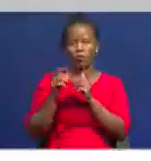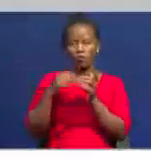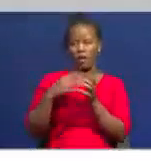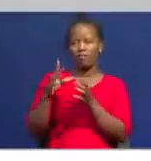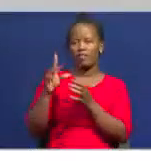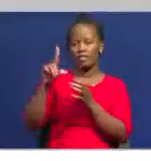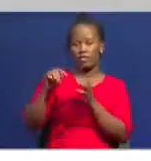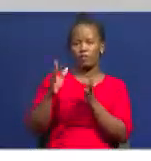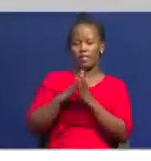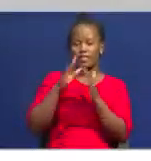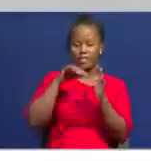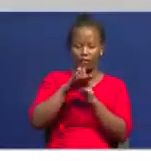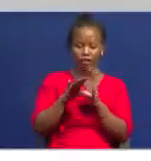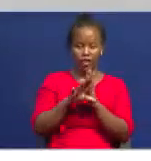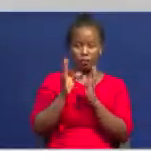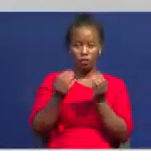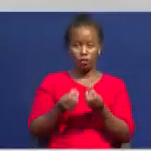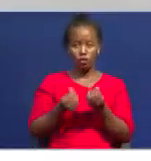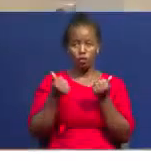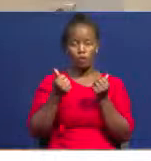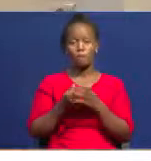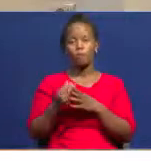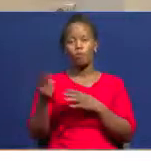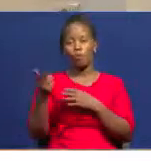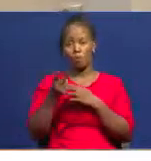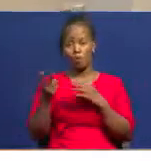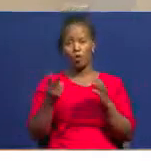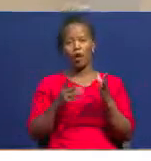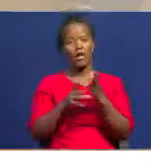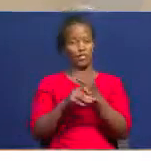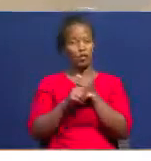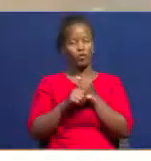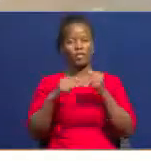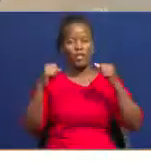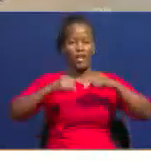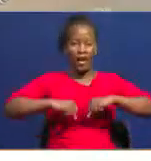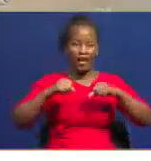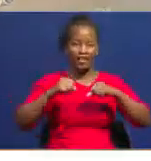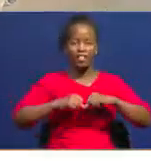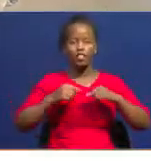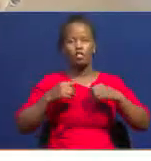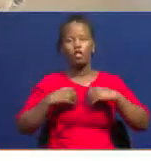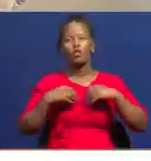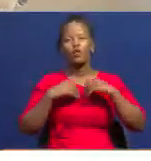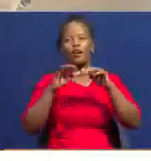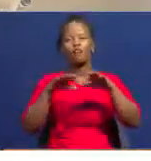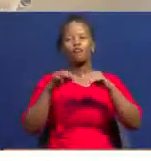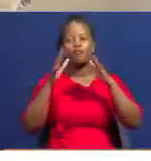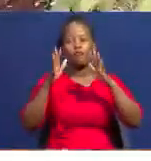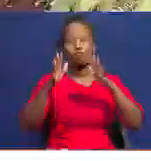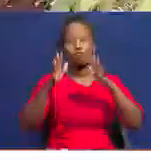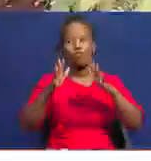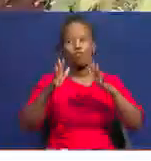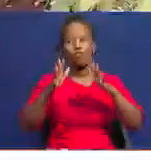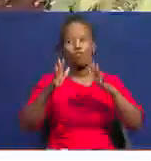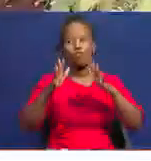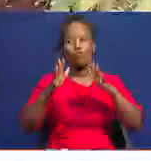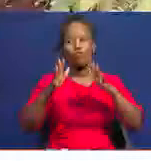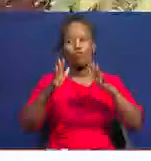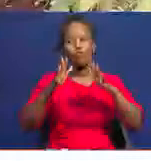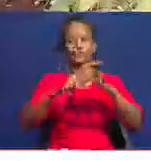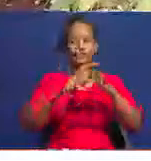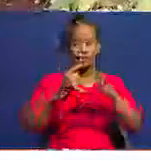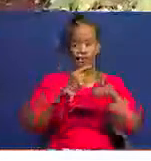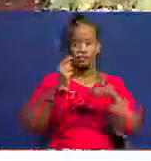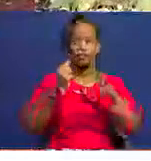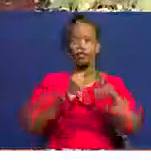solutions, the two organizations also agreed to address farmer education with a focus on managing crops to be clean and